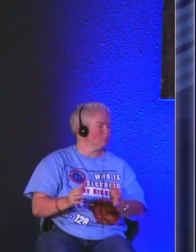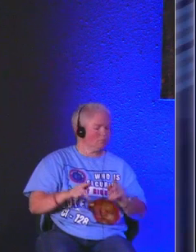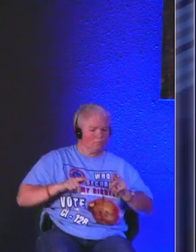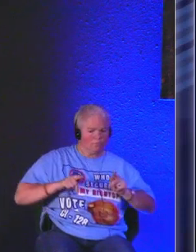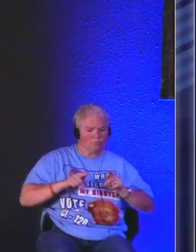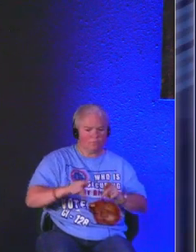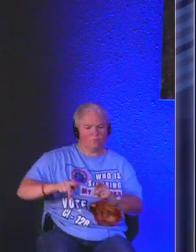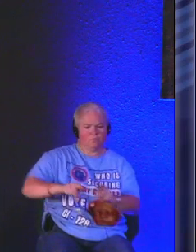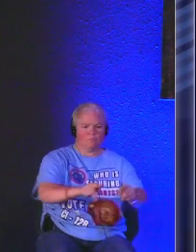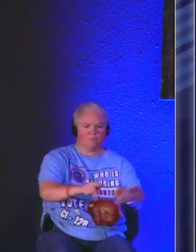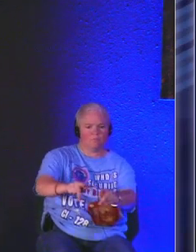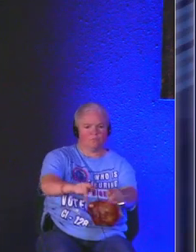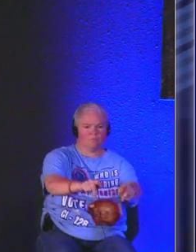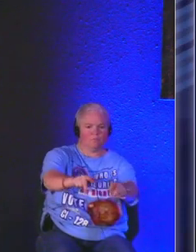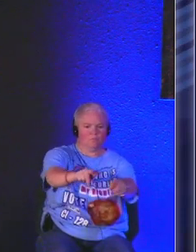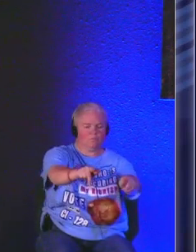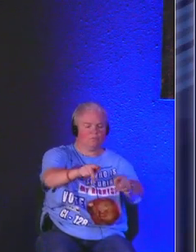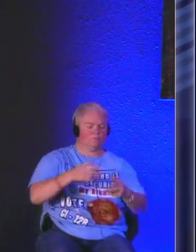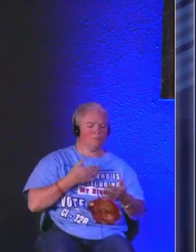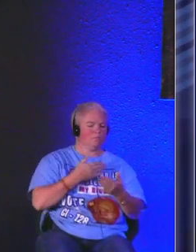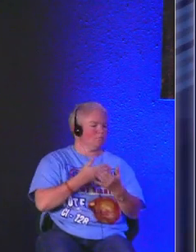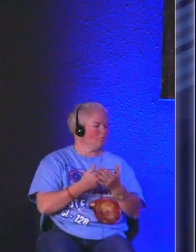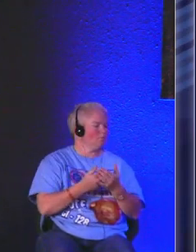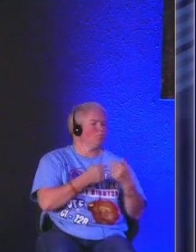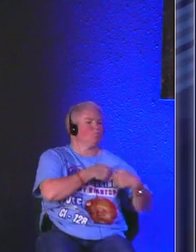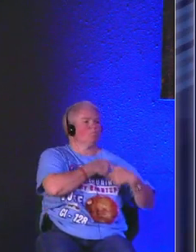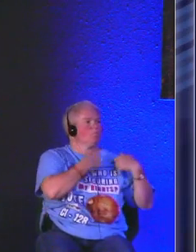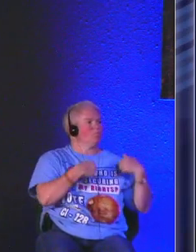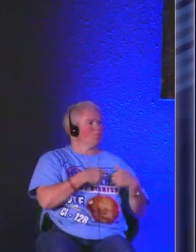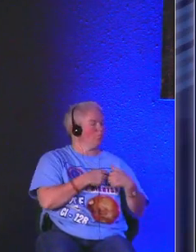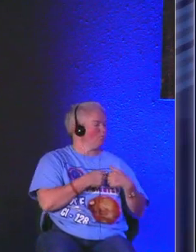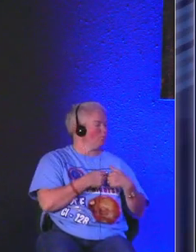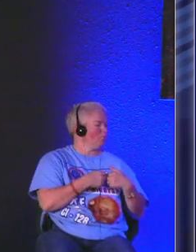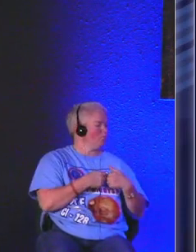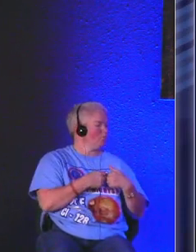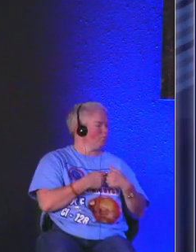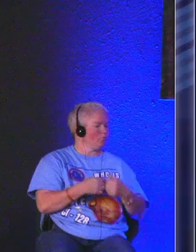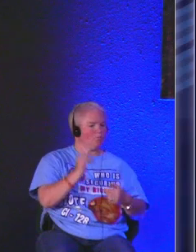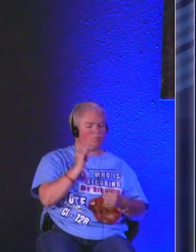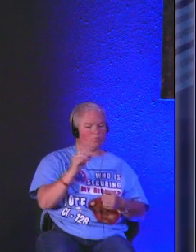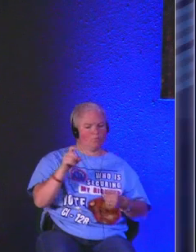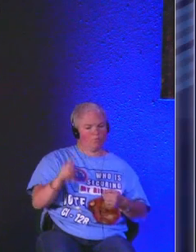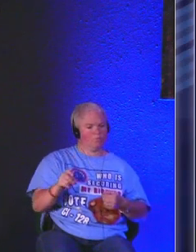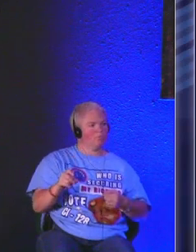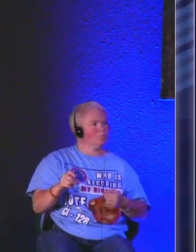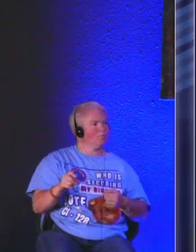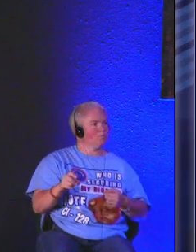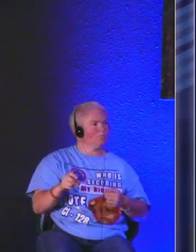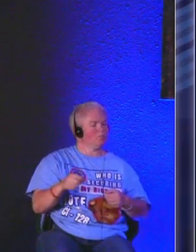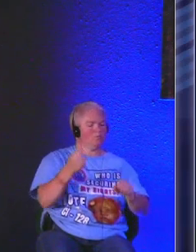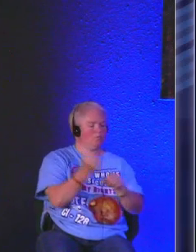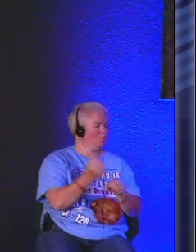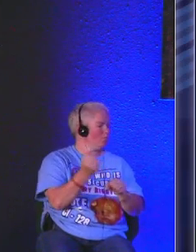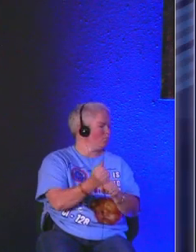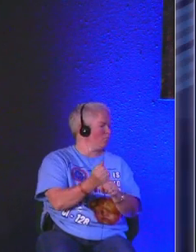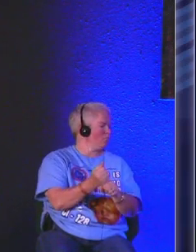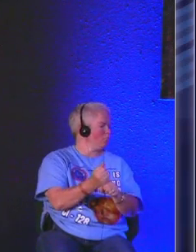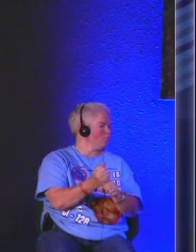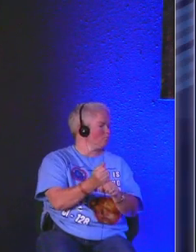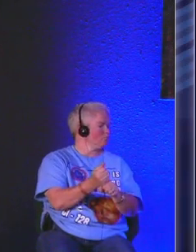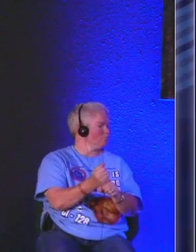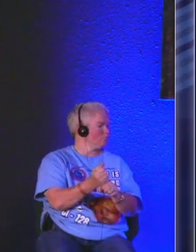passage right here is so near and dear to my heart because sometimes I need to be made